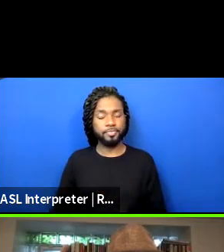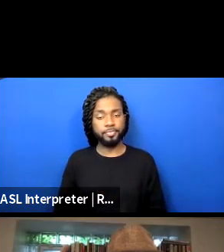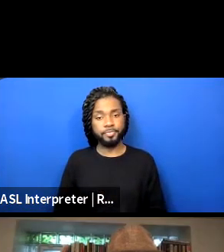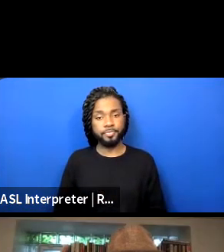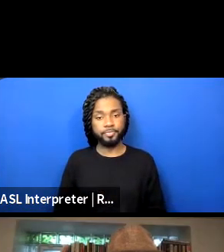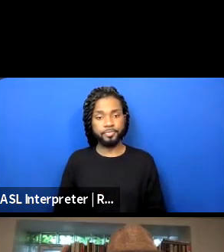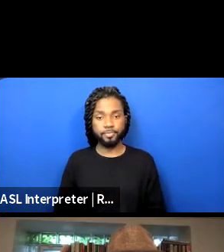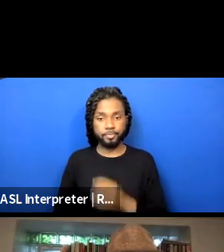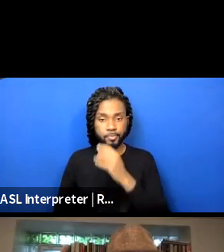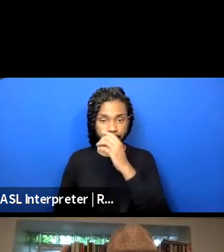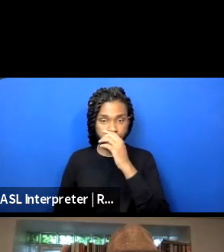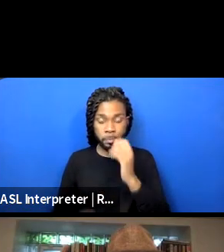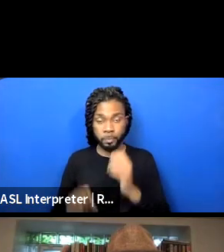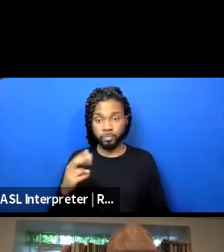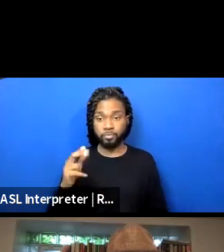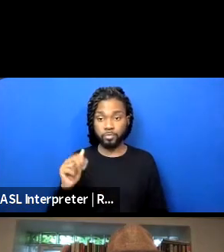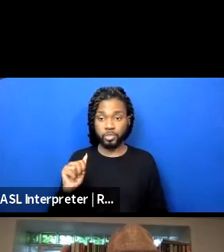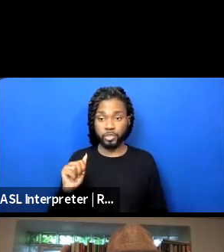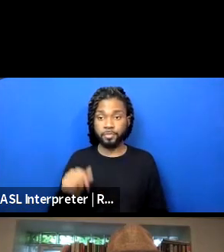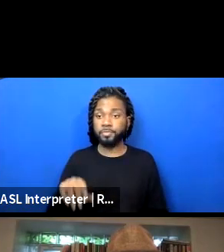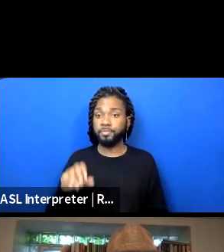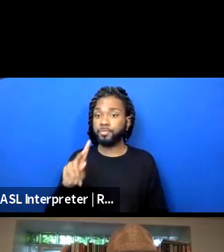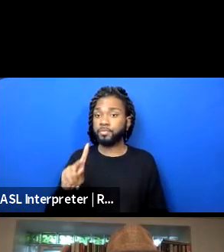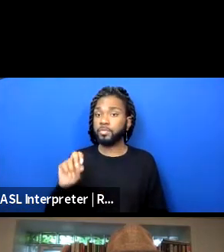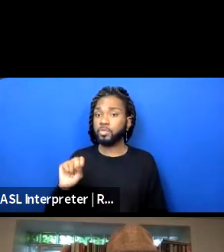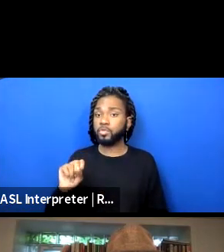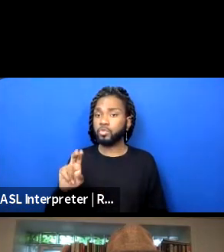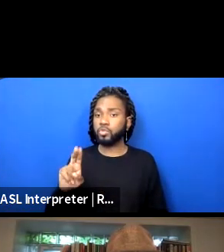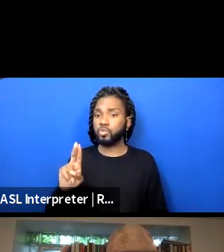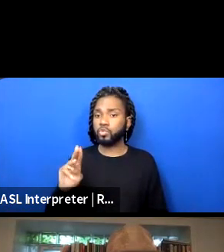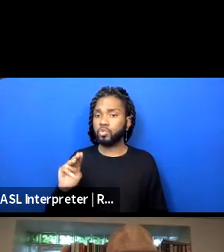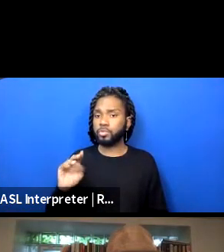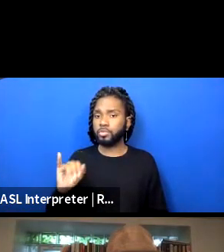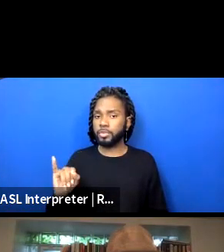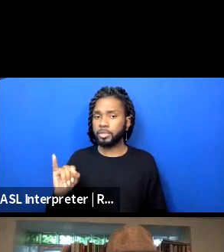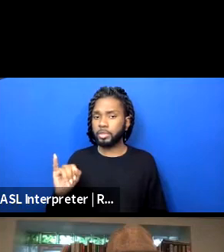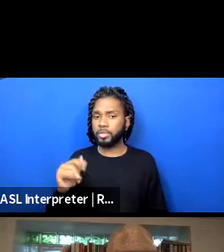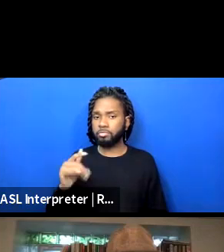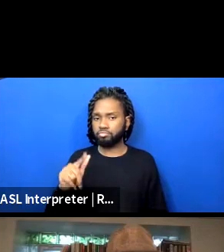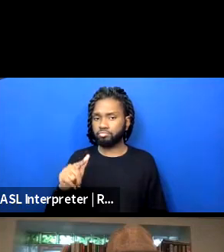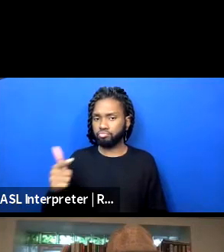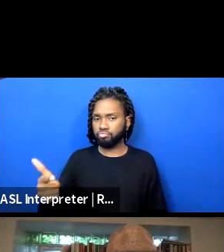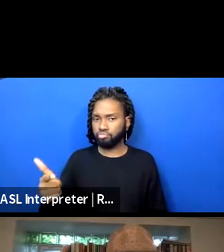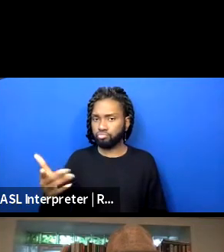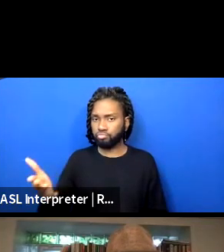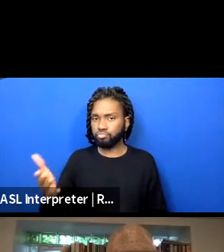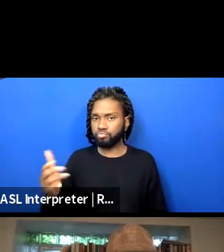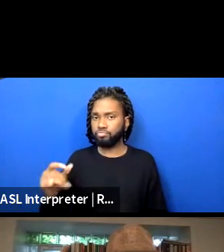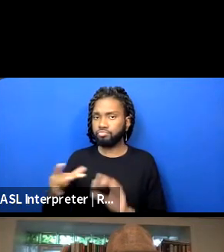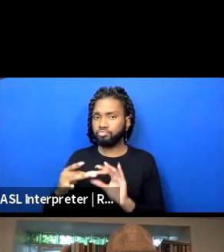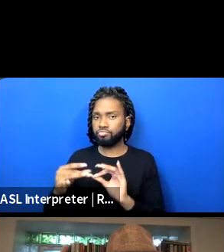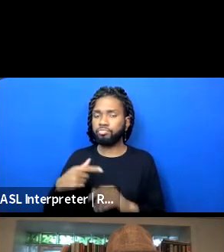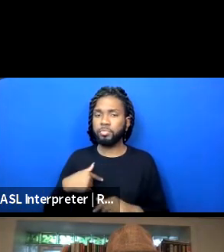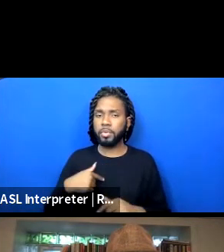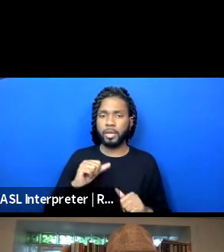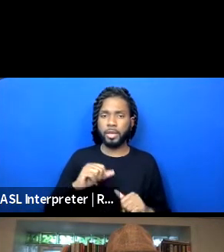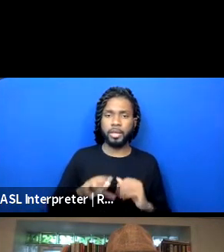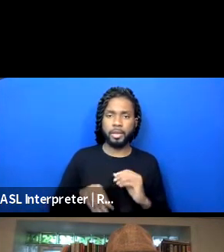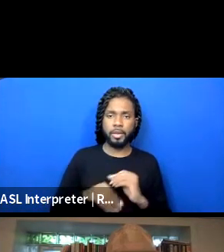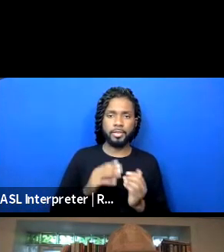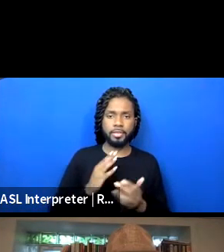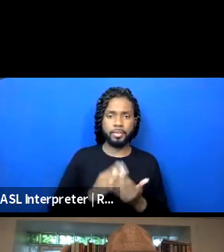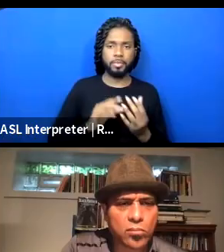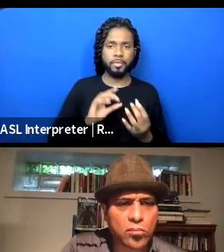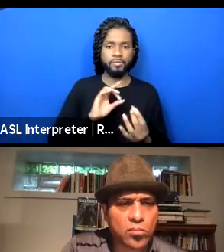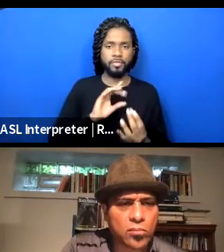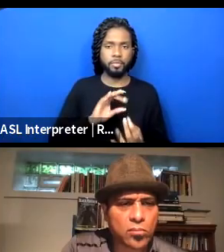Thank you. Sunmi, I'm going to pass the baton to you and I can double down on some of the feedback offerings in the